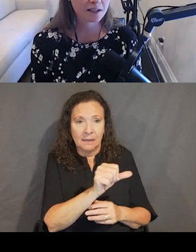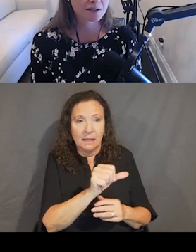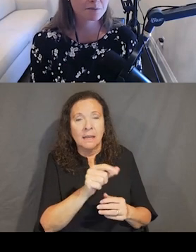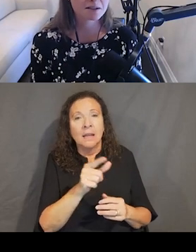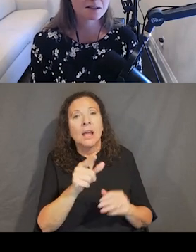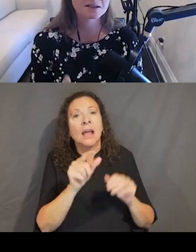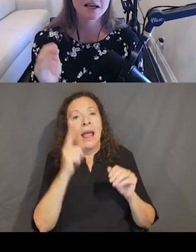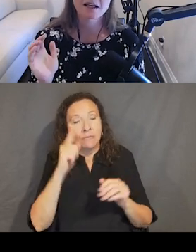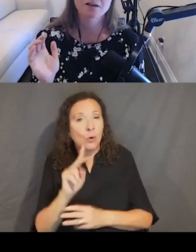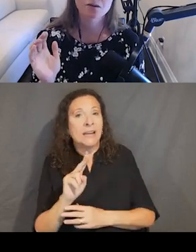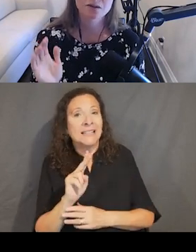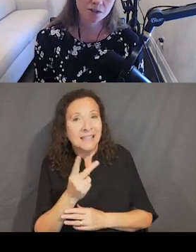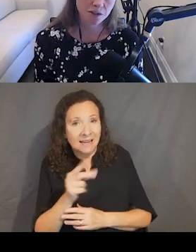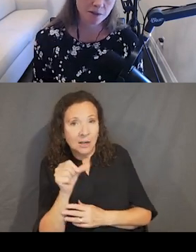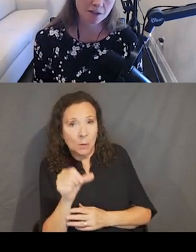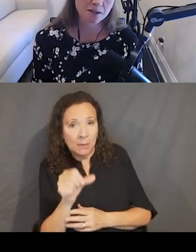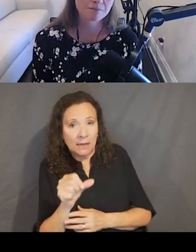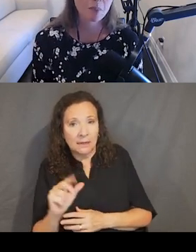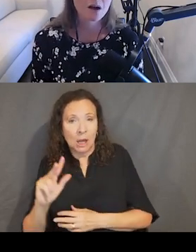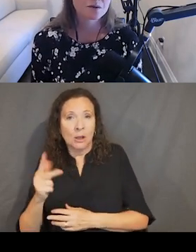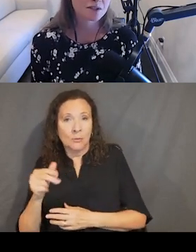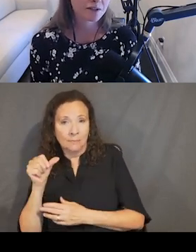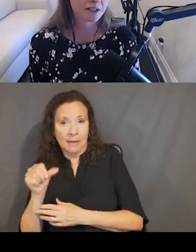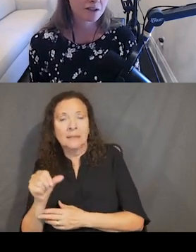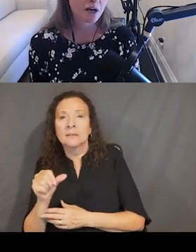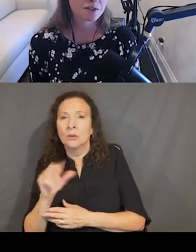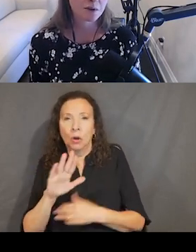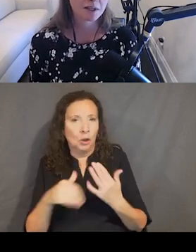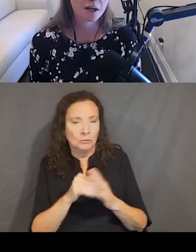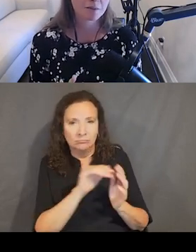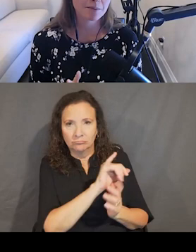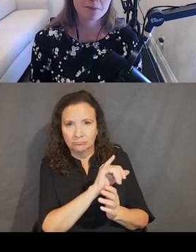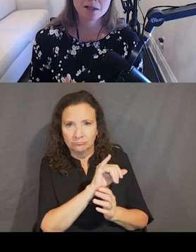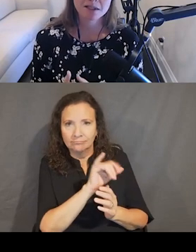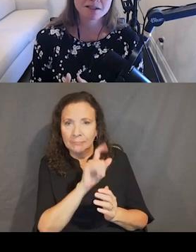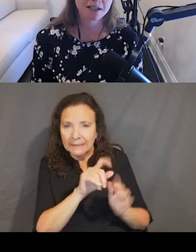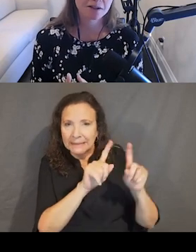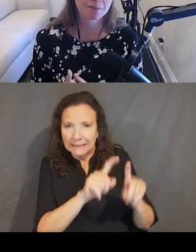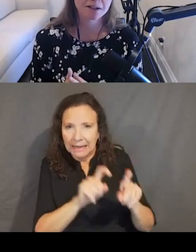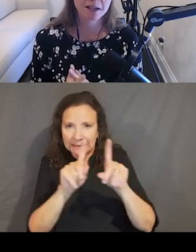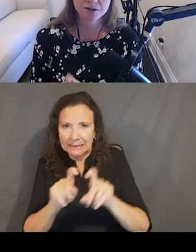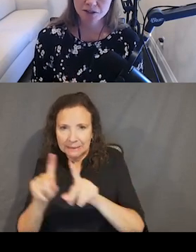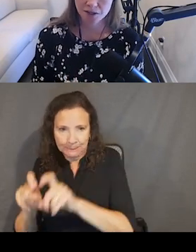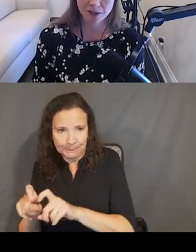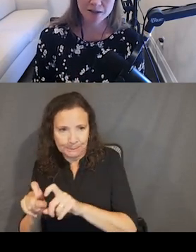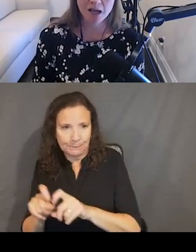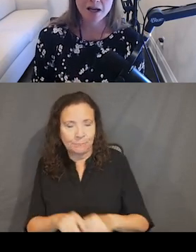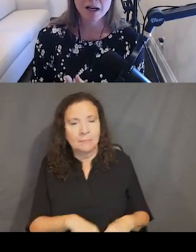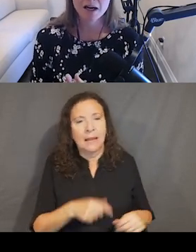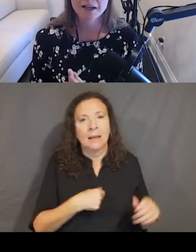for your secondary buttons and your tertiary buttons. So on screen here, I'm showing my primary button, secondary button, and tertiary button